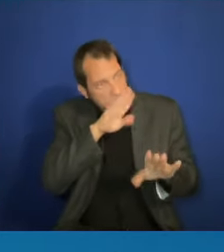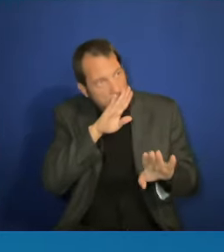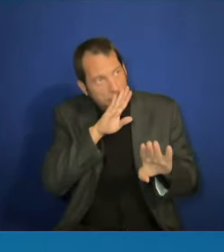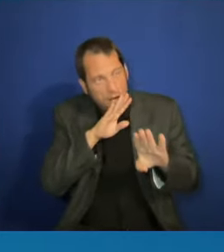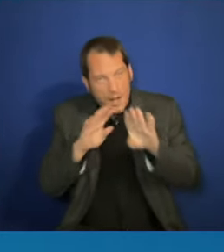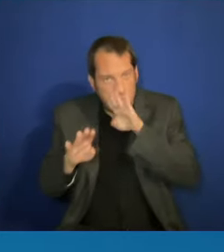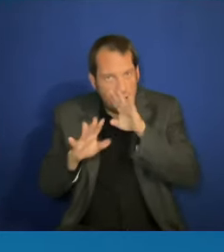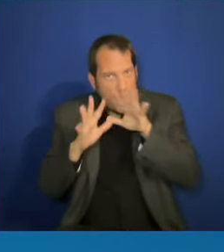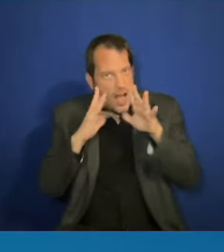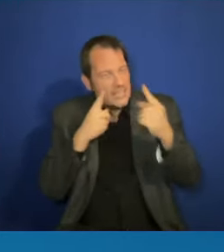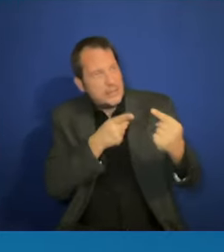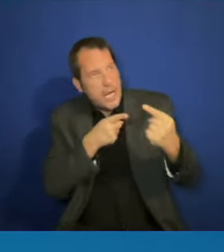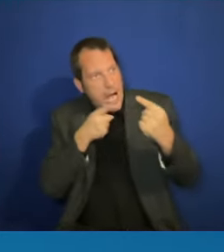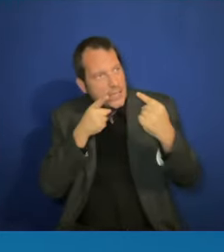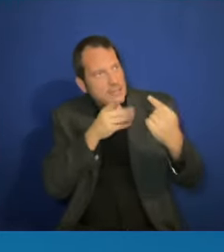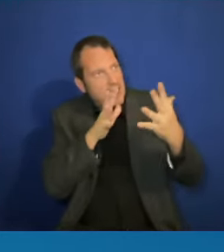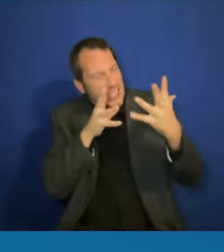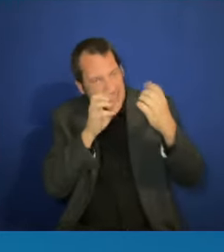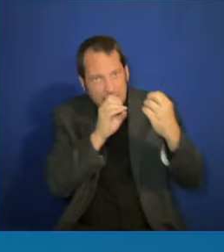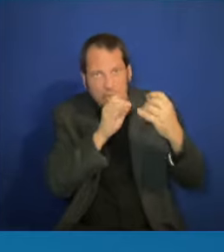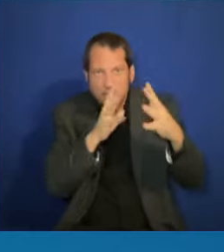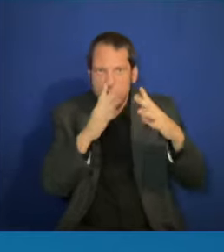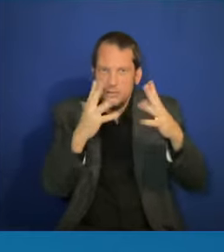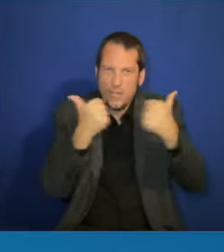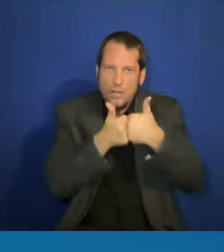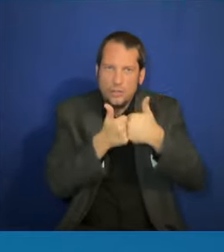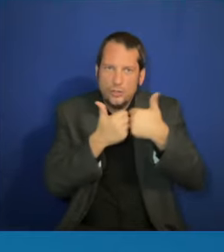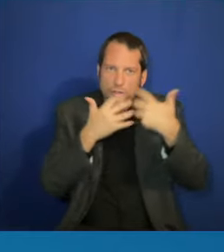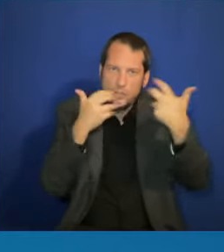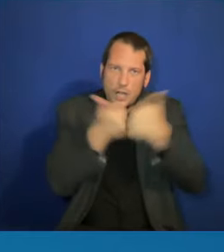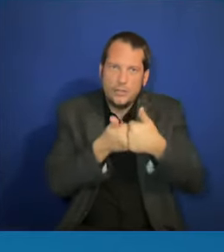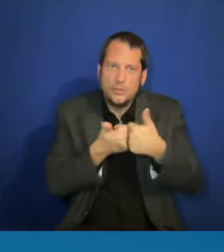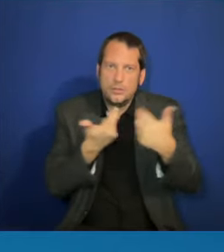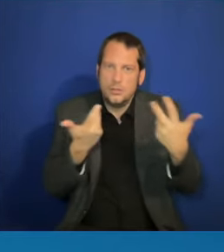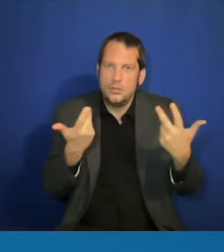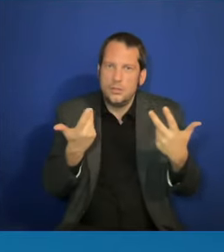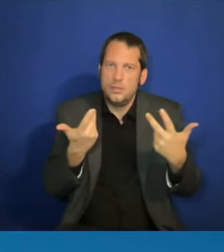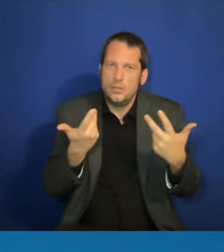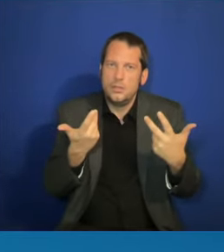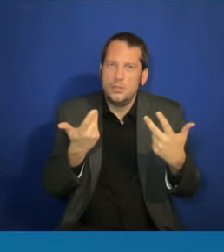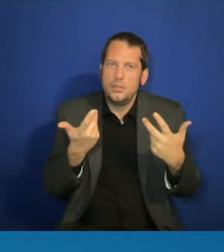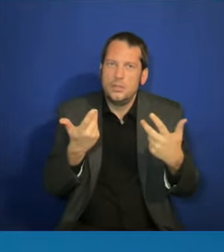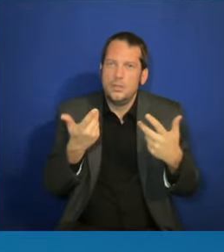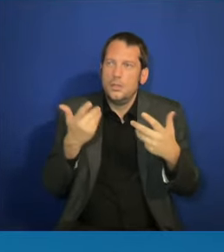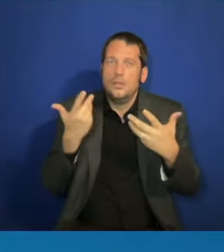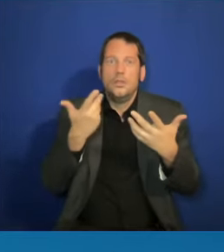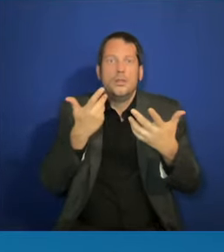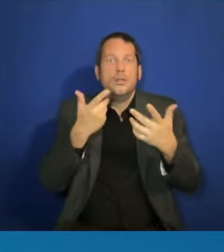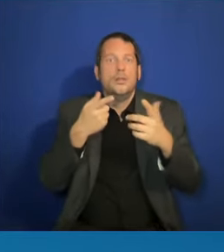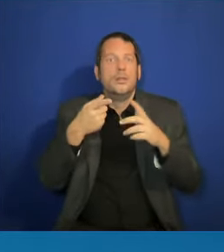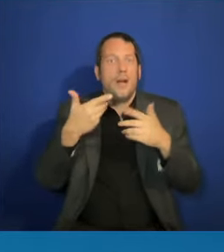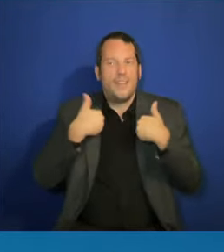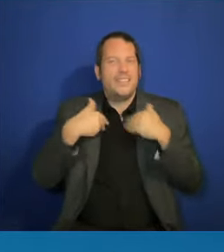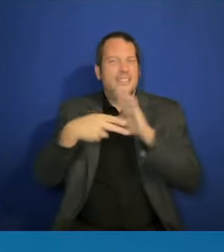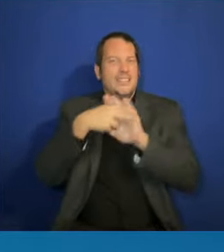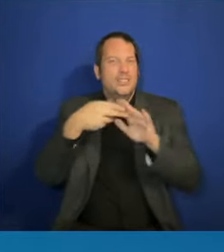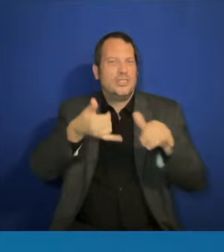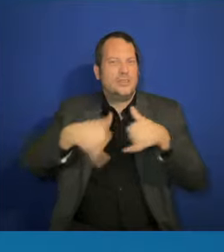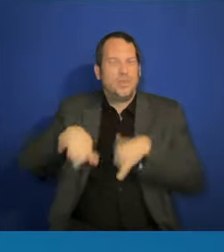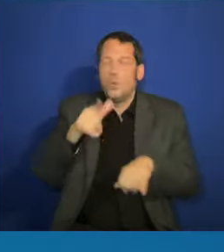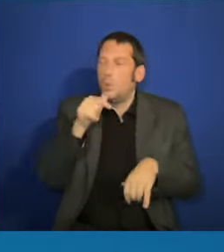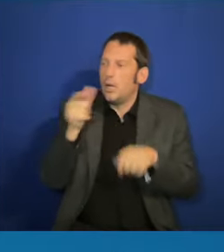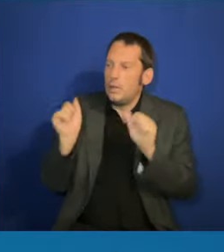and so the relationship issue. But there are also the stereotypes about who can do what and what they look like. And so